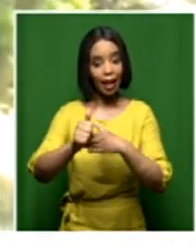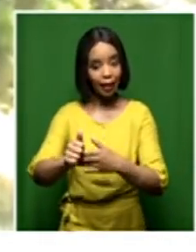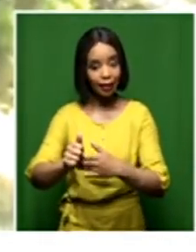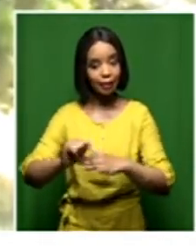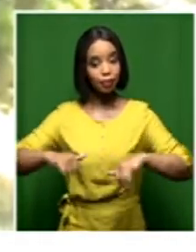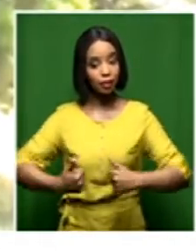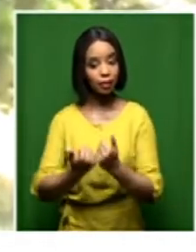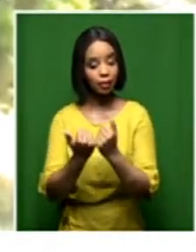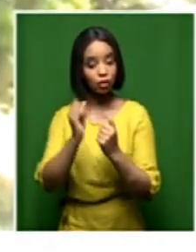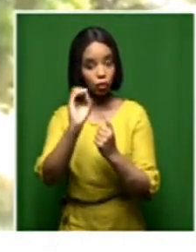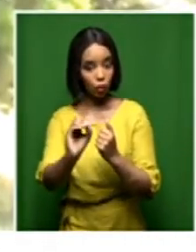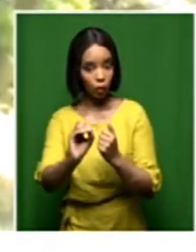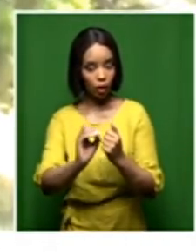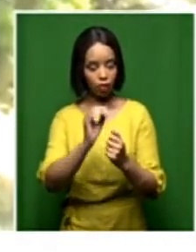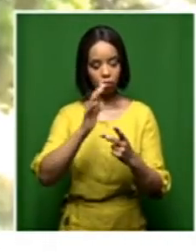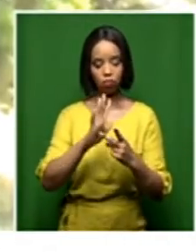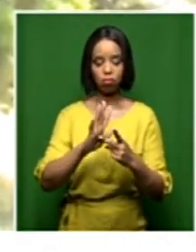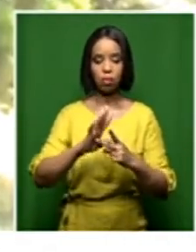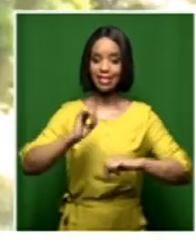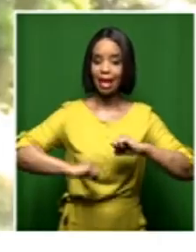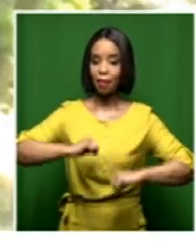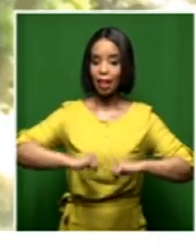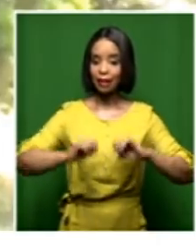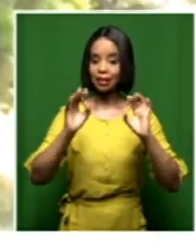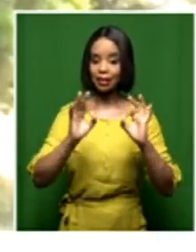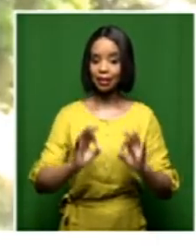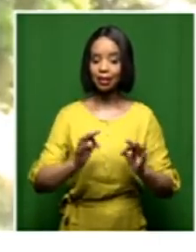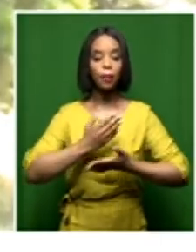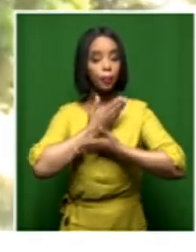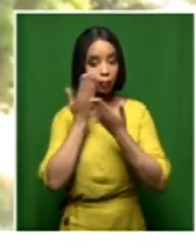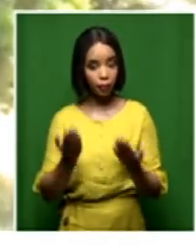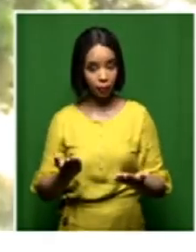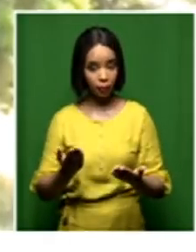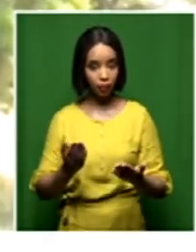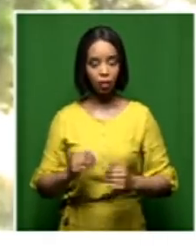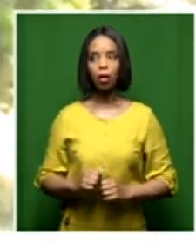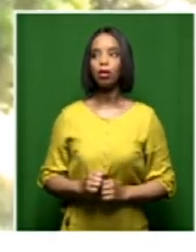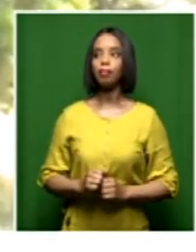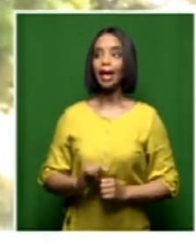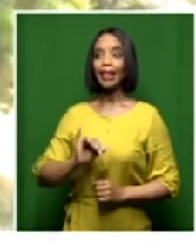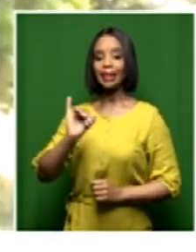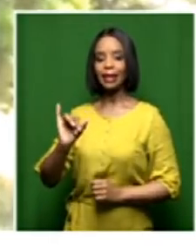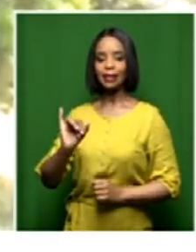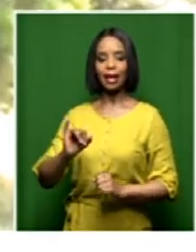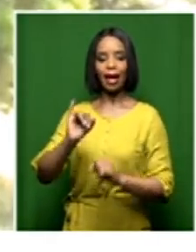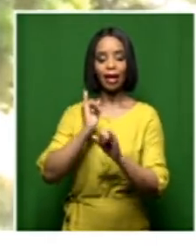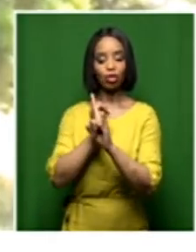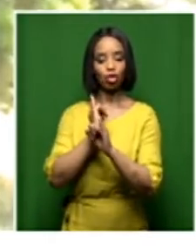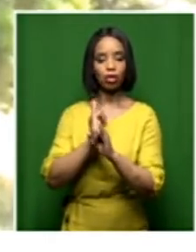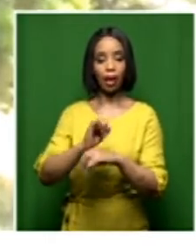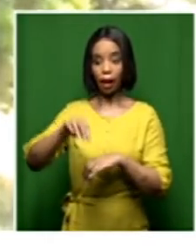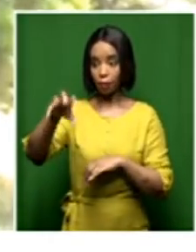instability. You have so much acting in that institution across provinces and regions.